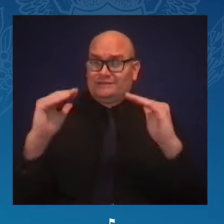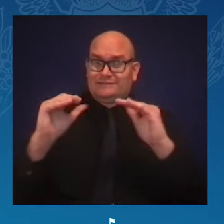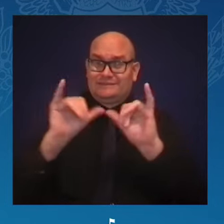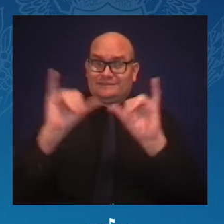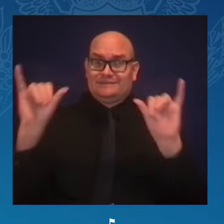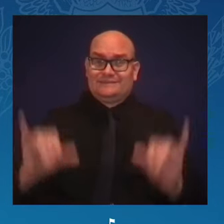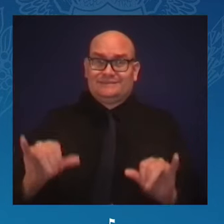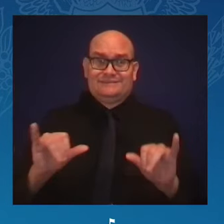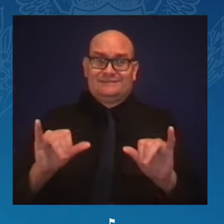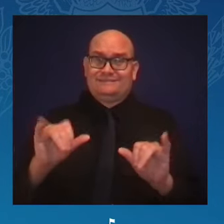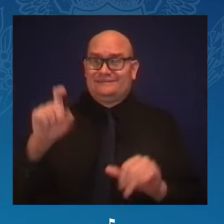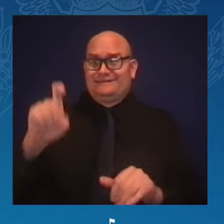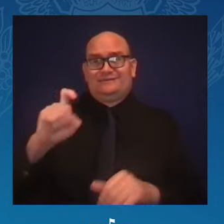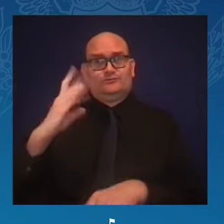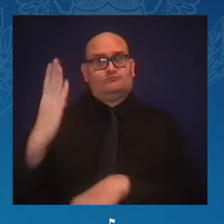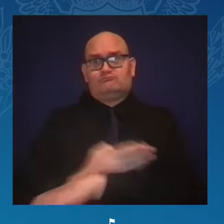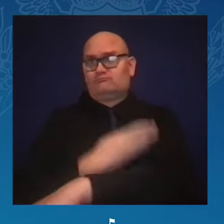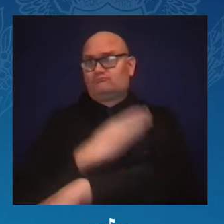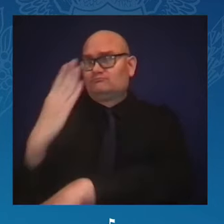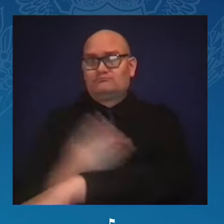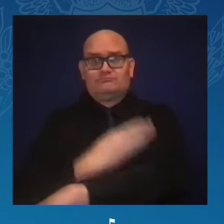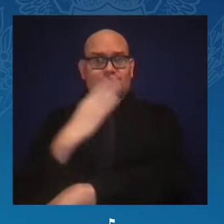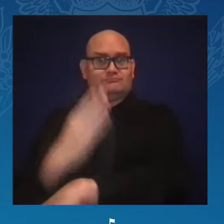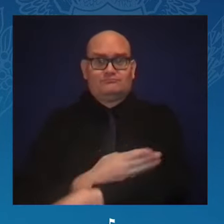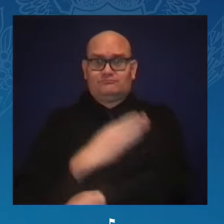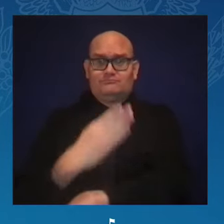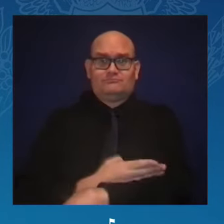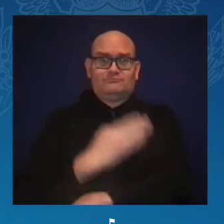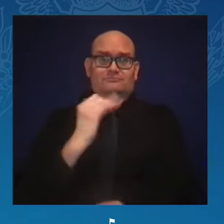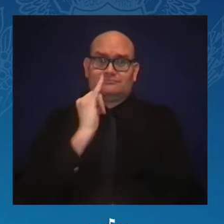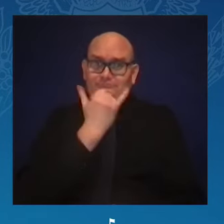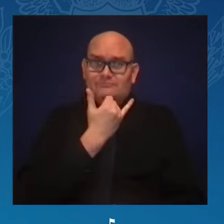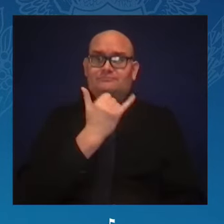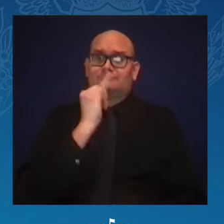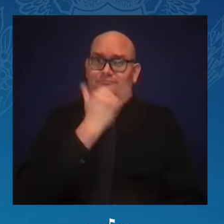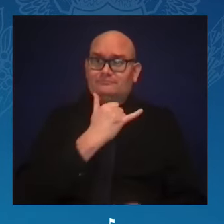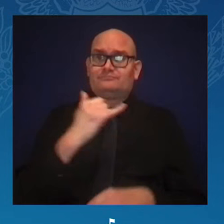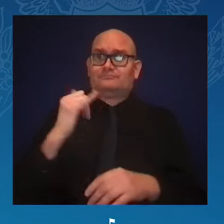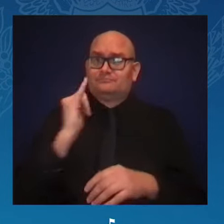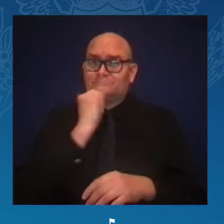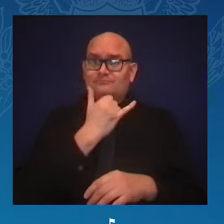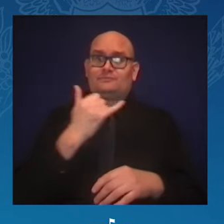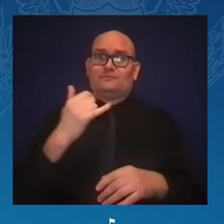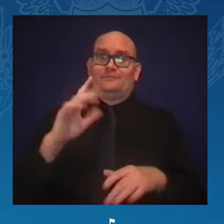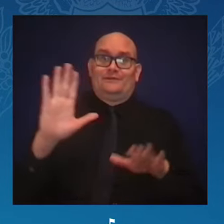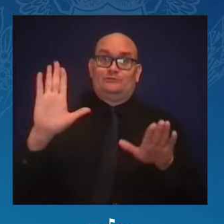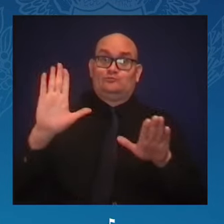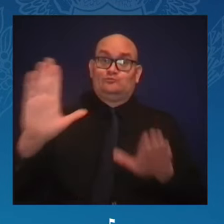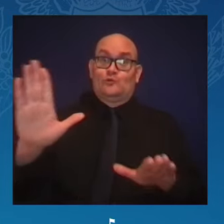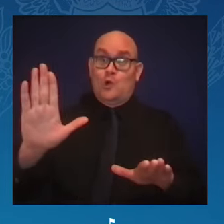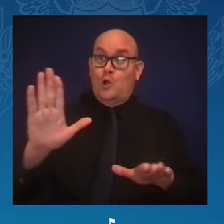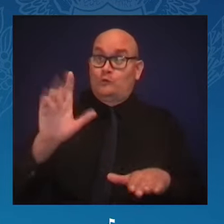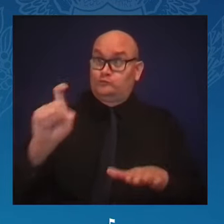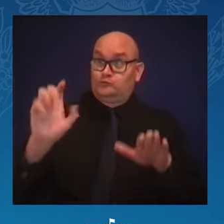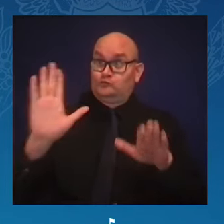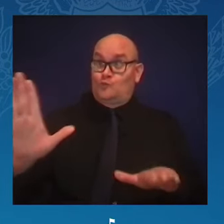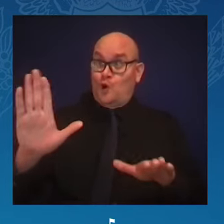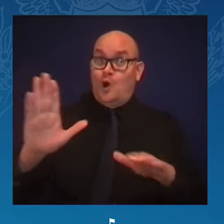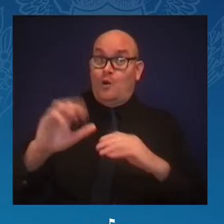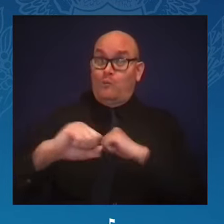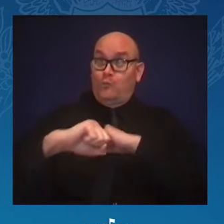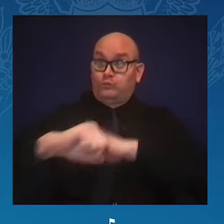accountable, including those who are sworn to protect and serve. So, when we took office,